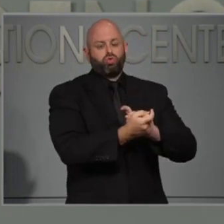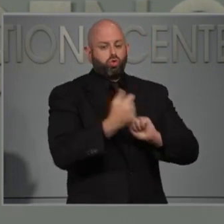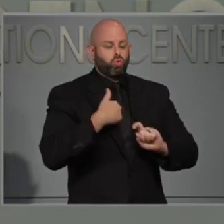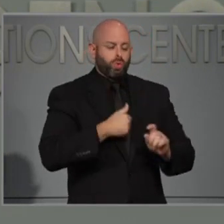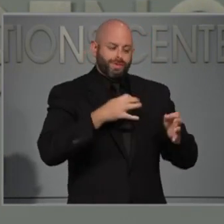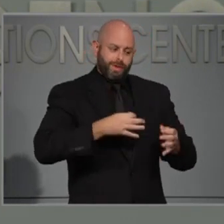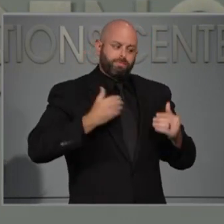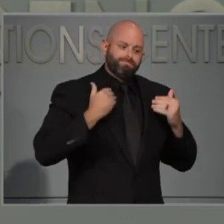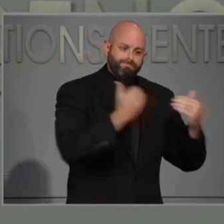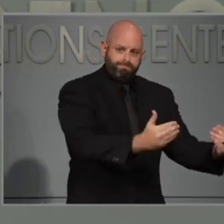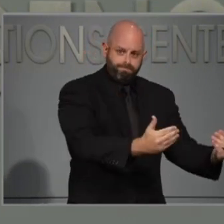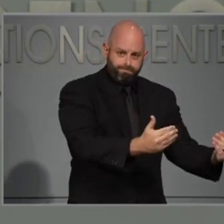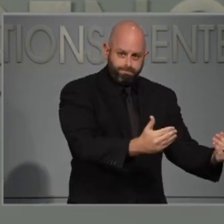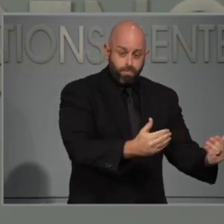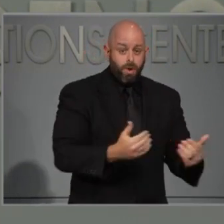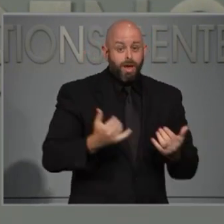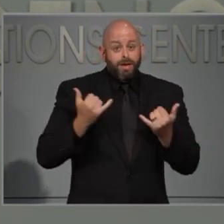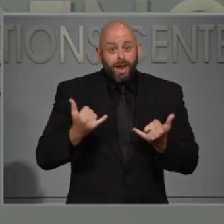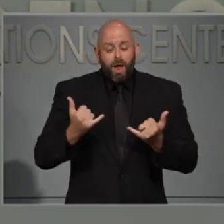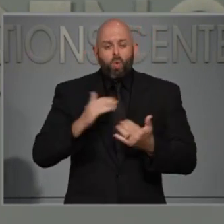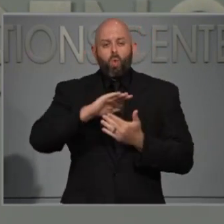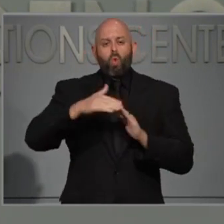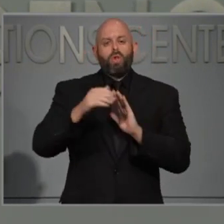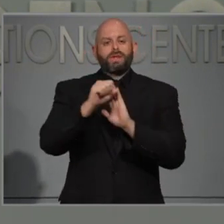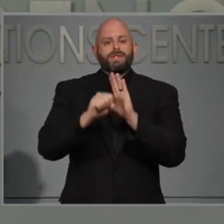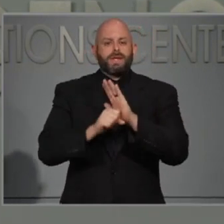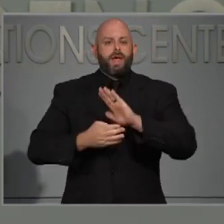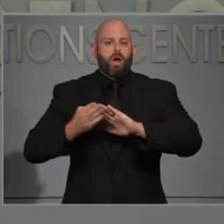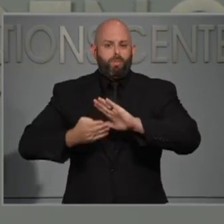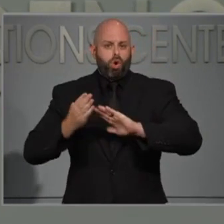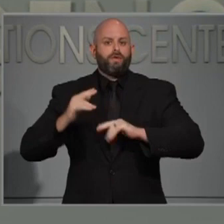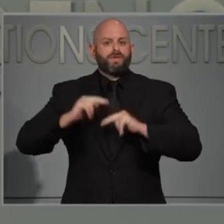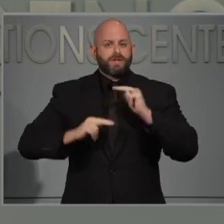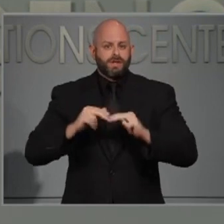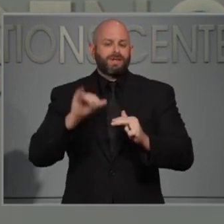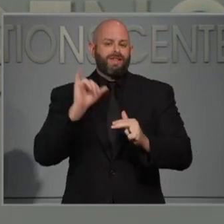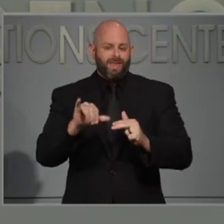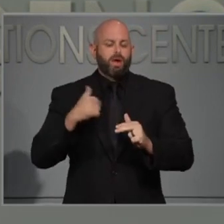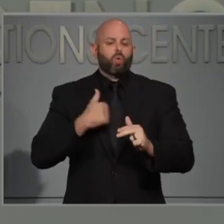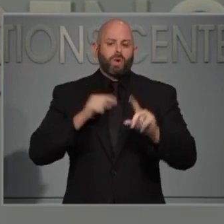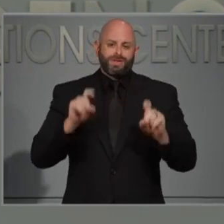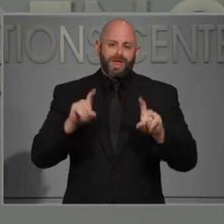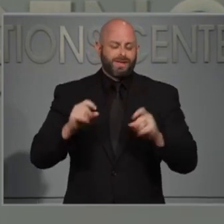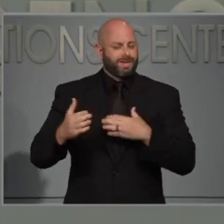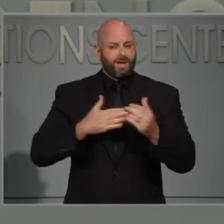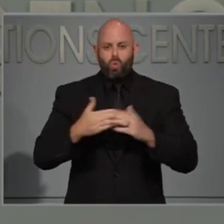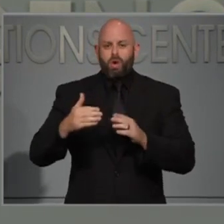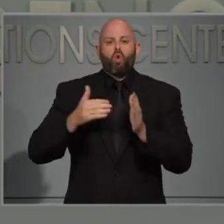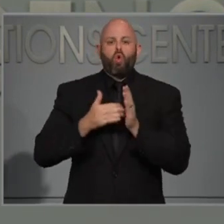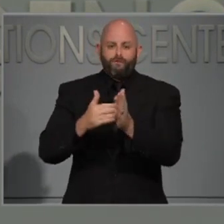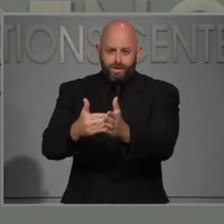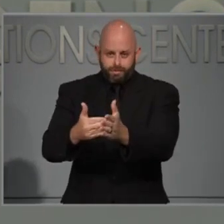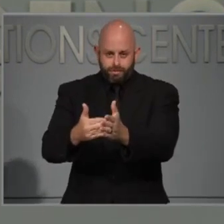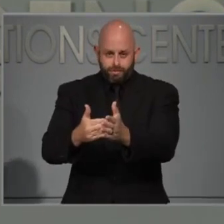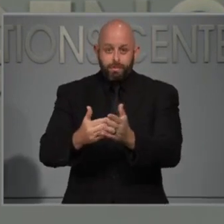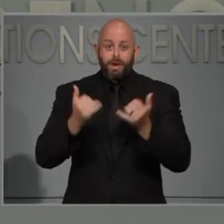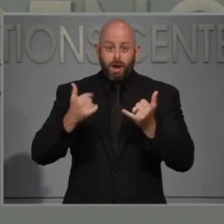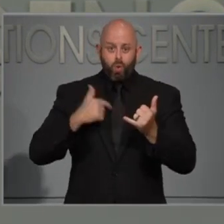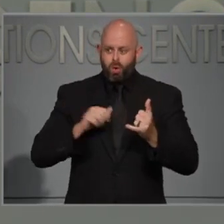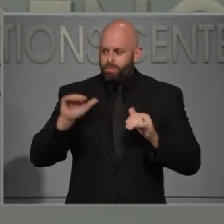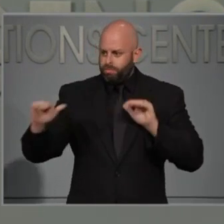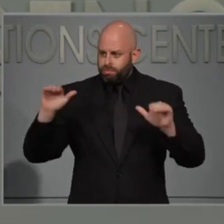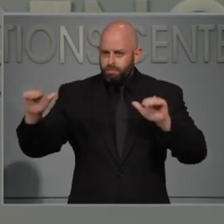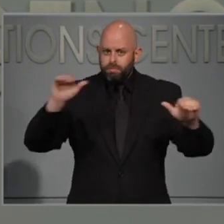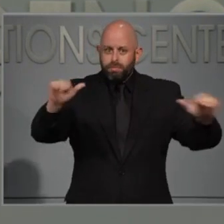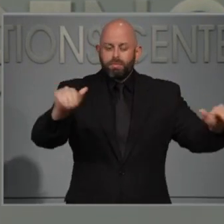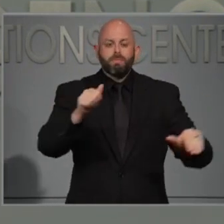in the state facilities that are run by my department. So now we are doing the work to work with all of those other